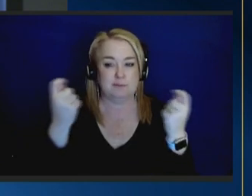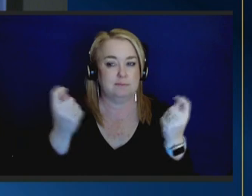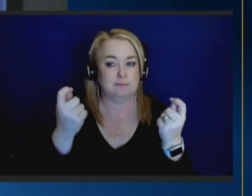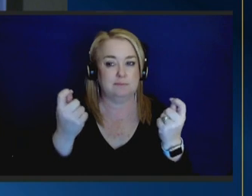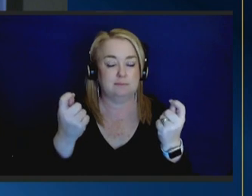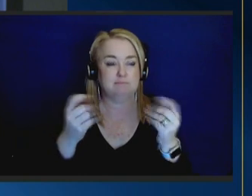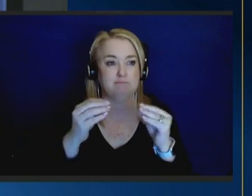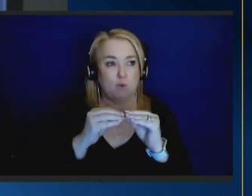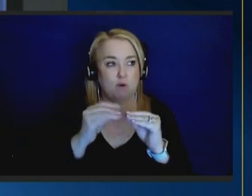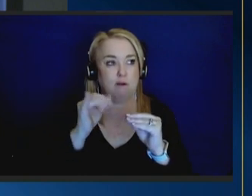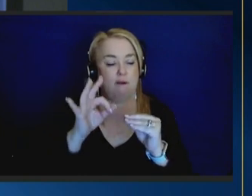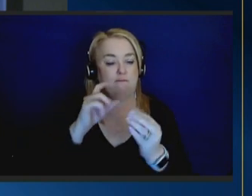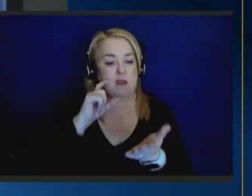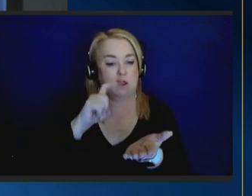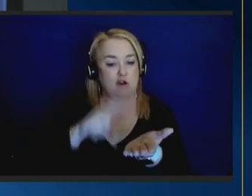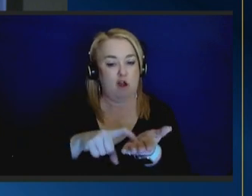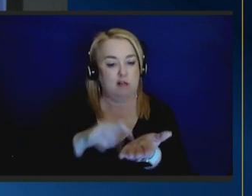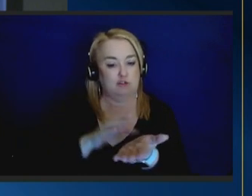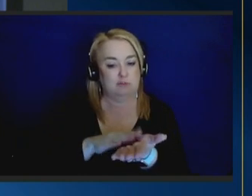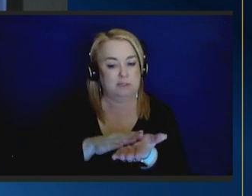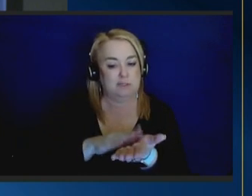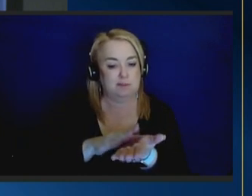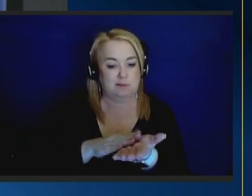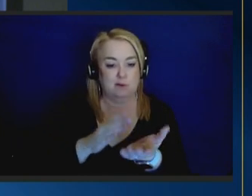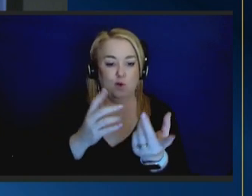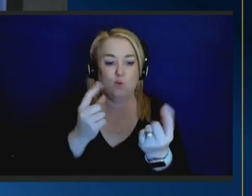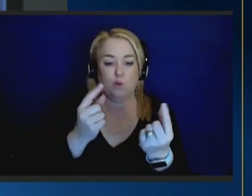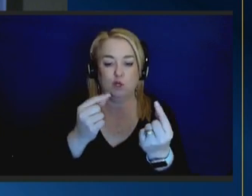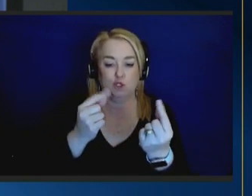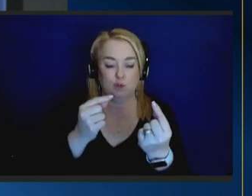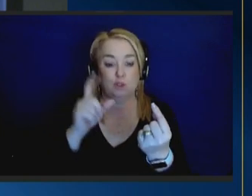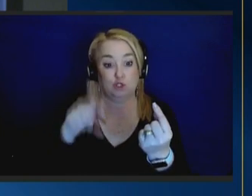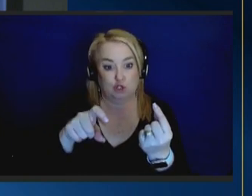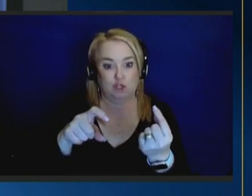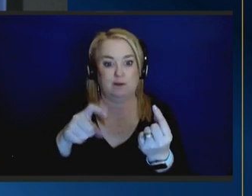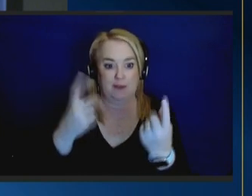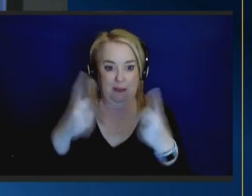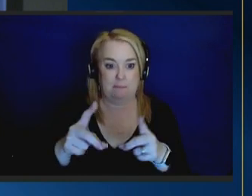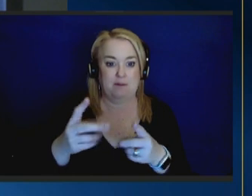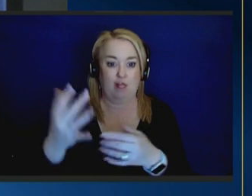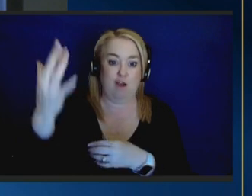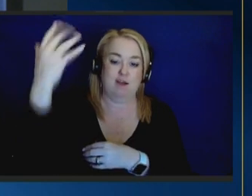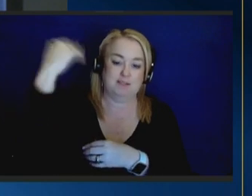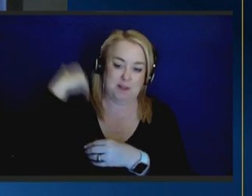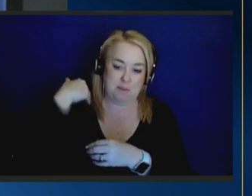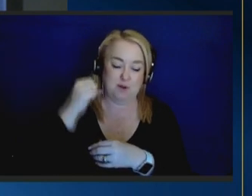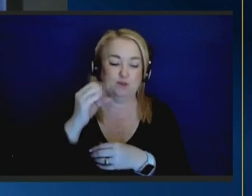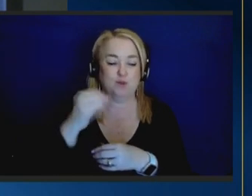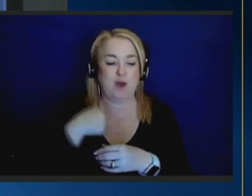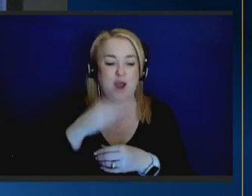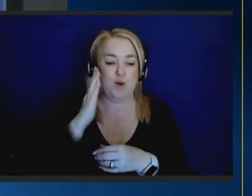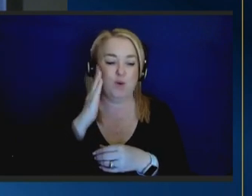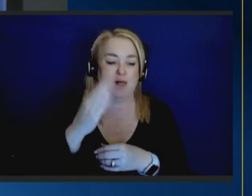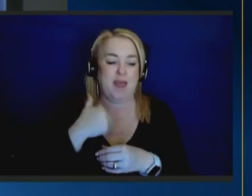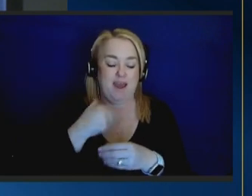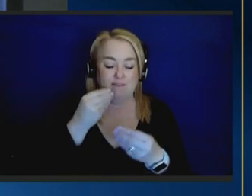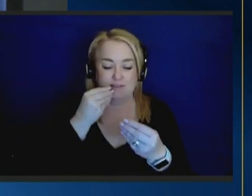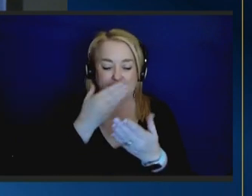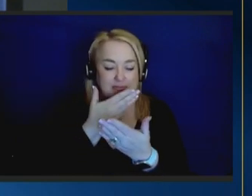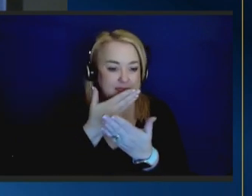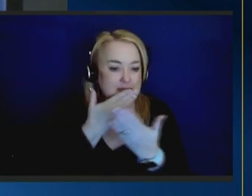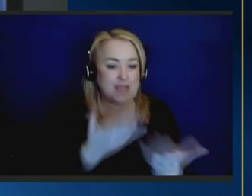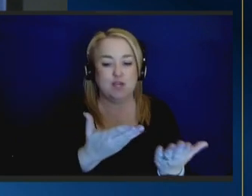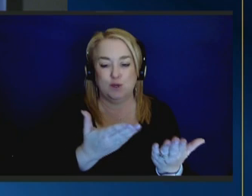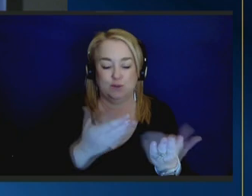acknowledgement of what we should have been doing a long time ago so i'm going to say a few thank yous first i mentioned assistant secretary